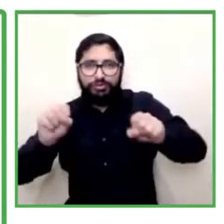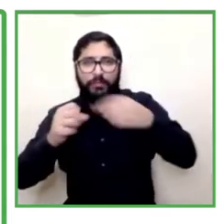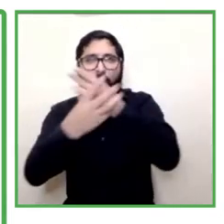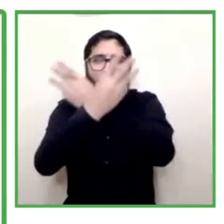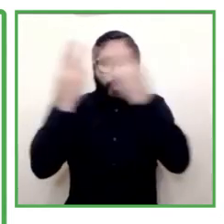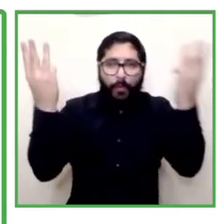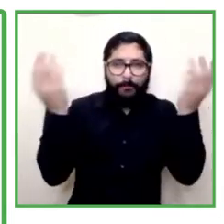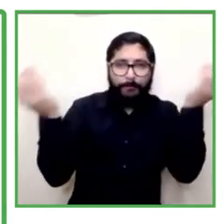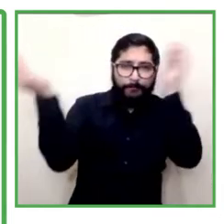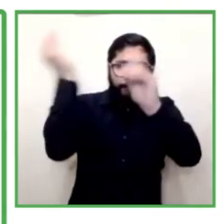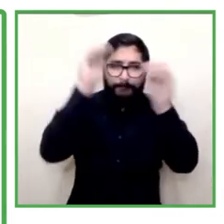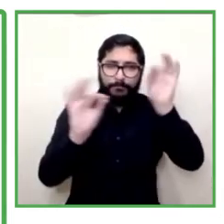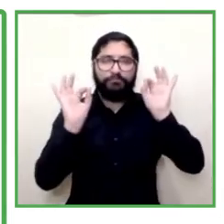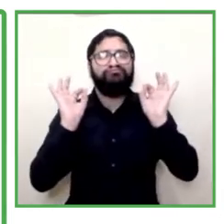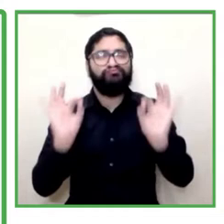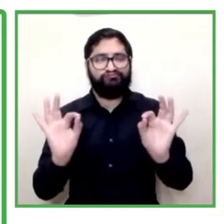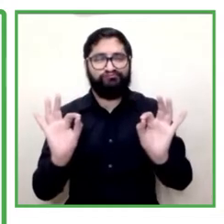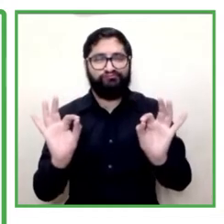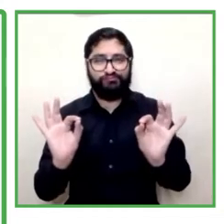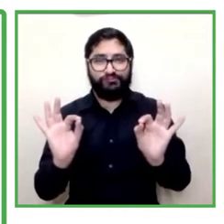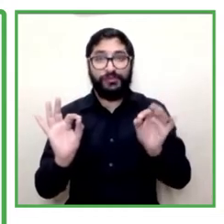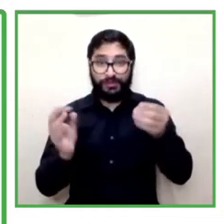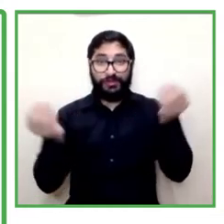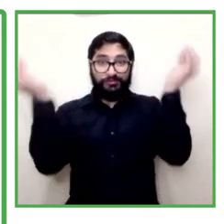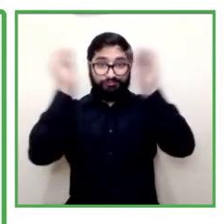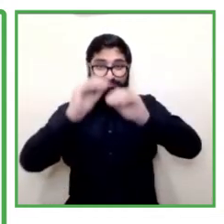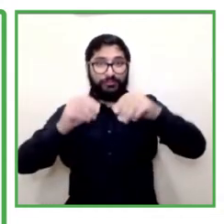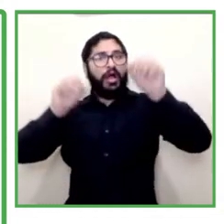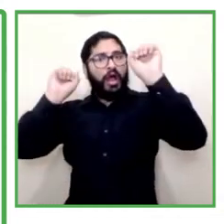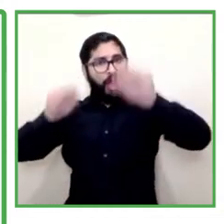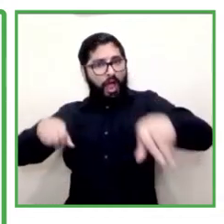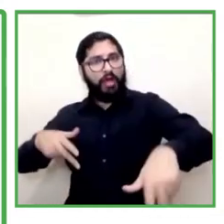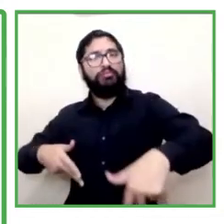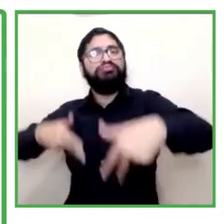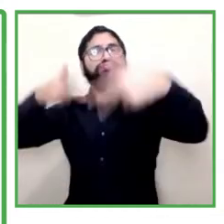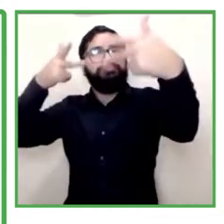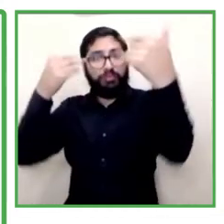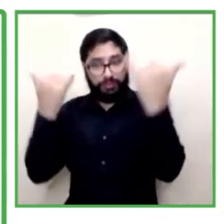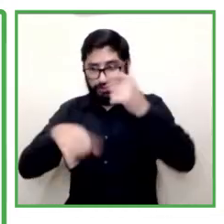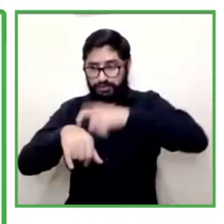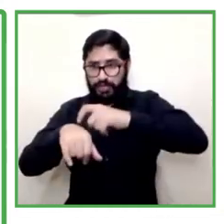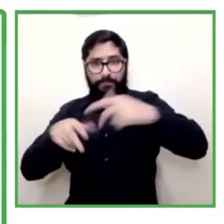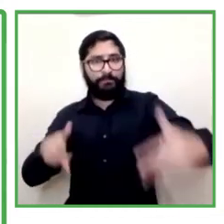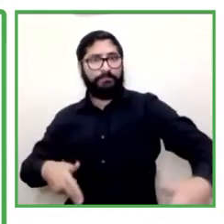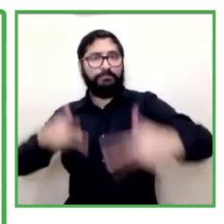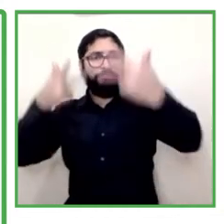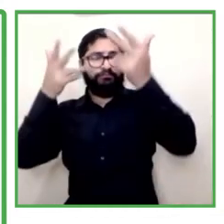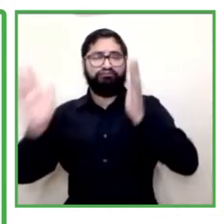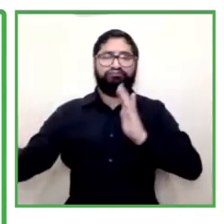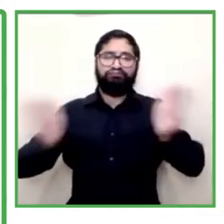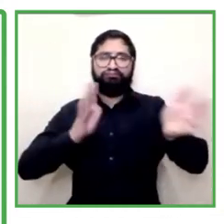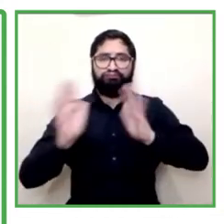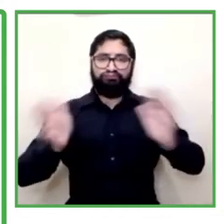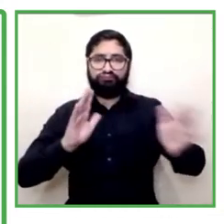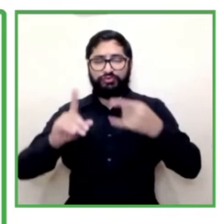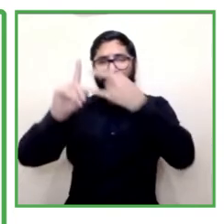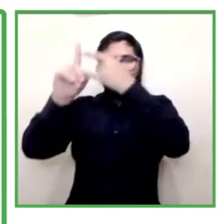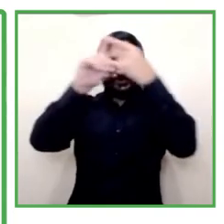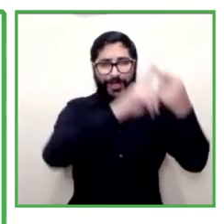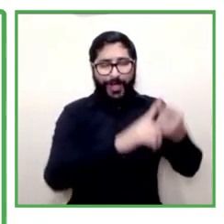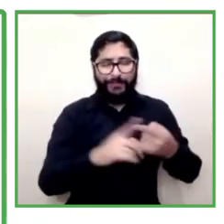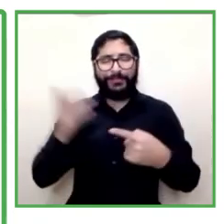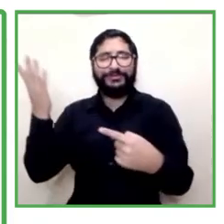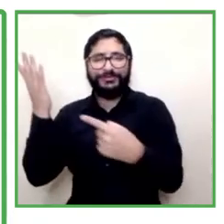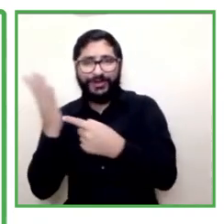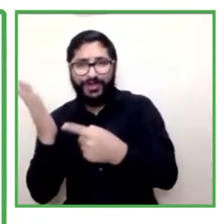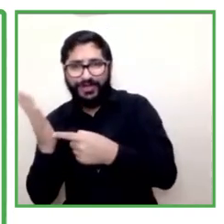aspects of the virtual platforms in distance we have complementary programs in technology and these are virtual